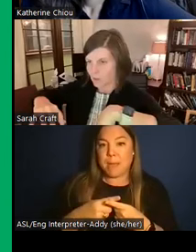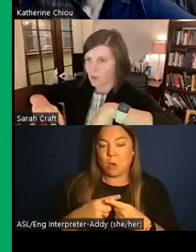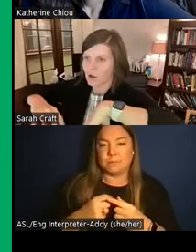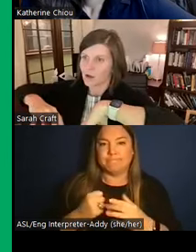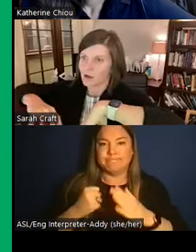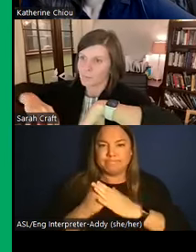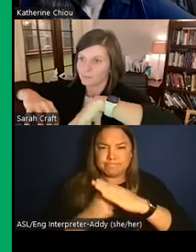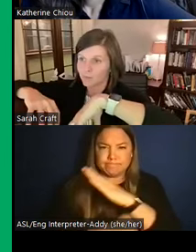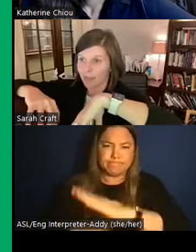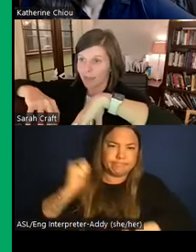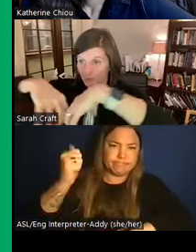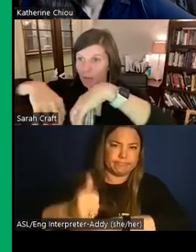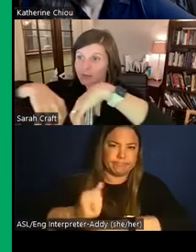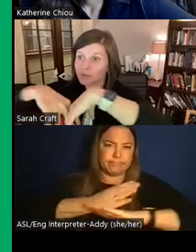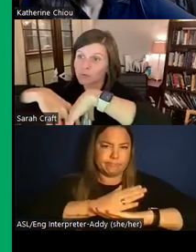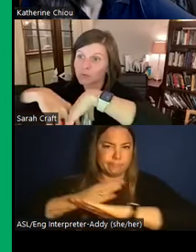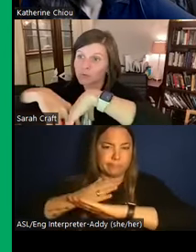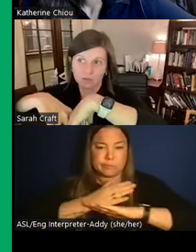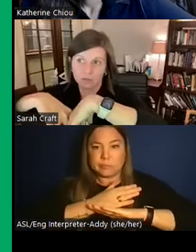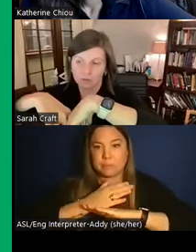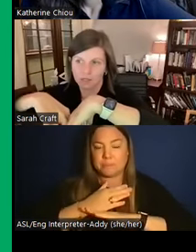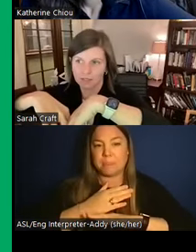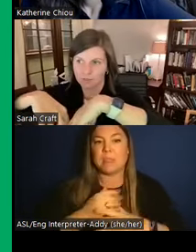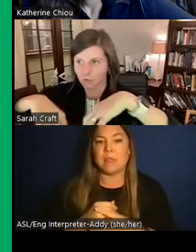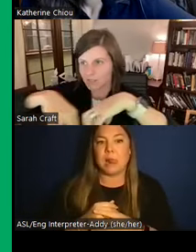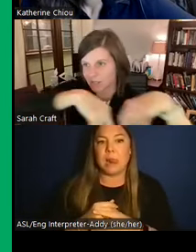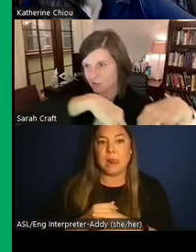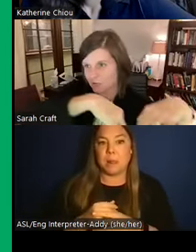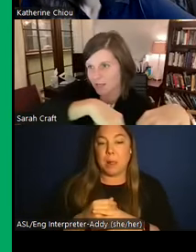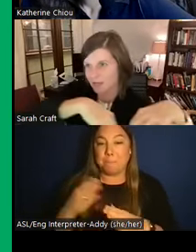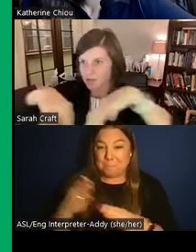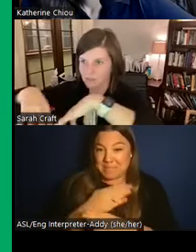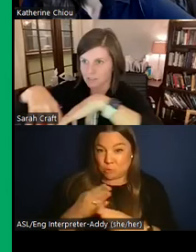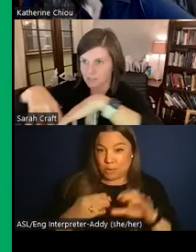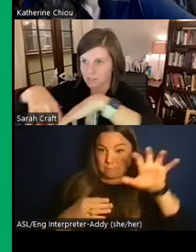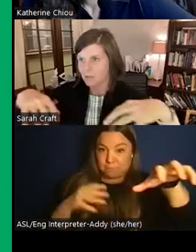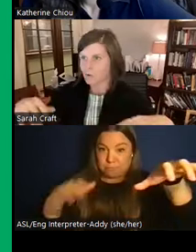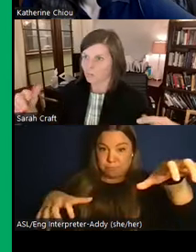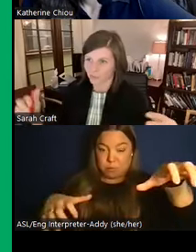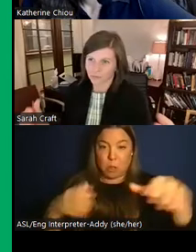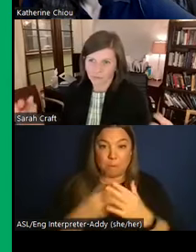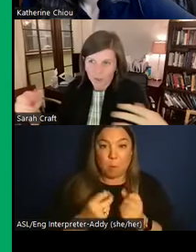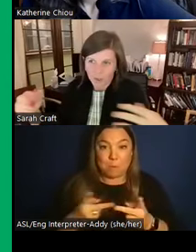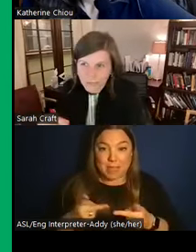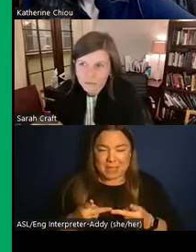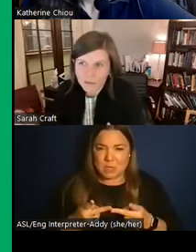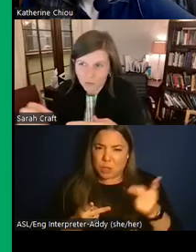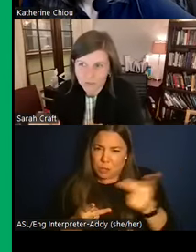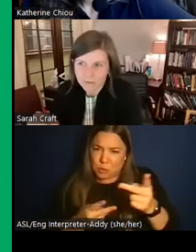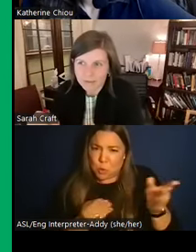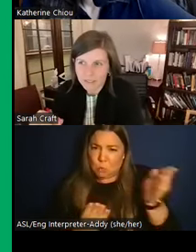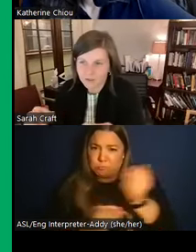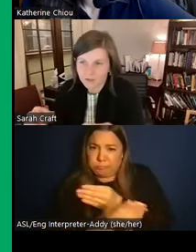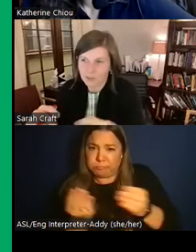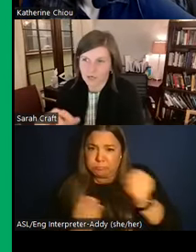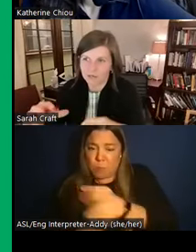actually coming between these two sites. So do we see trade? Do we see them sort of interacting and